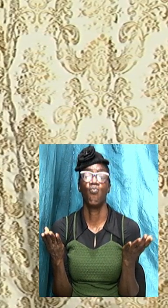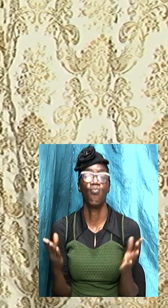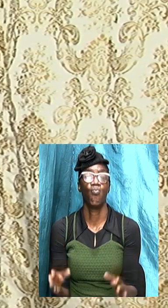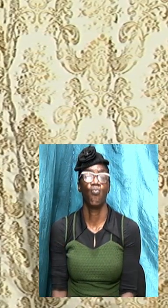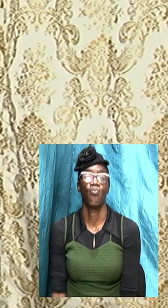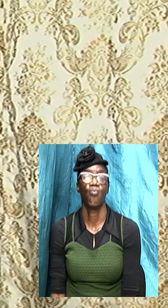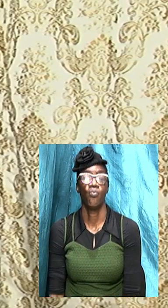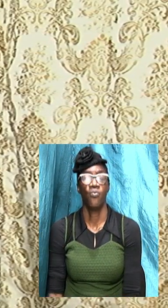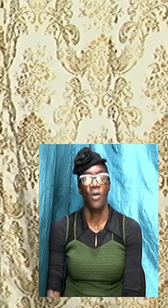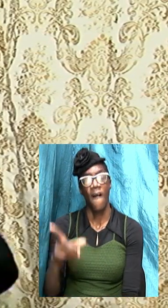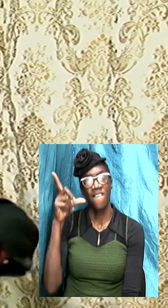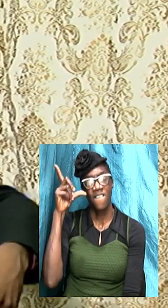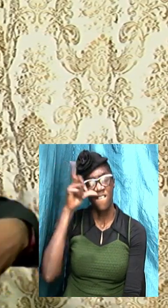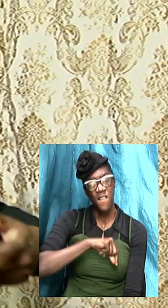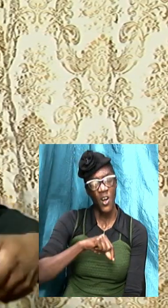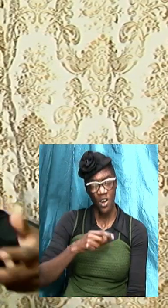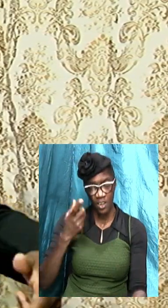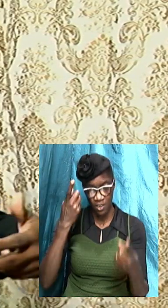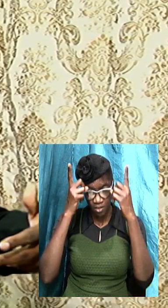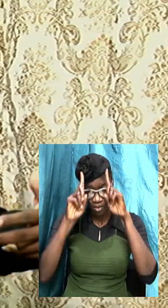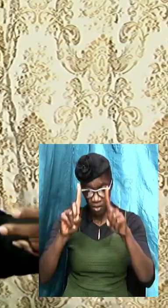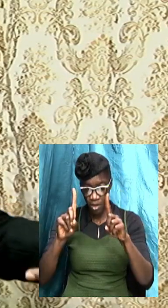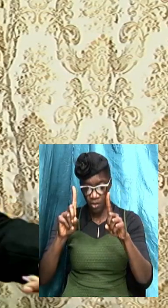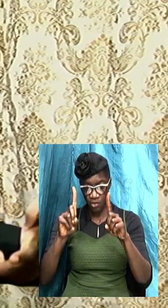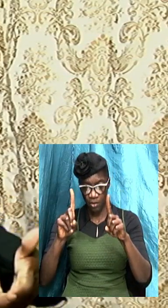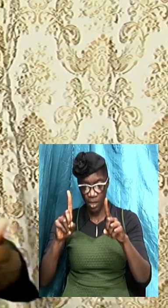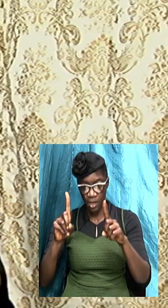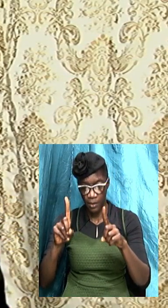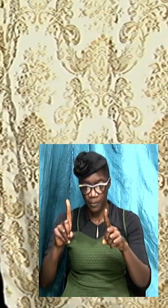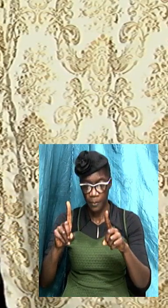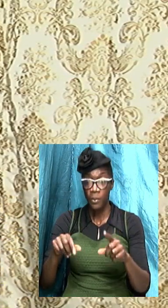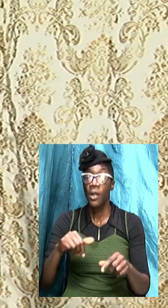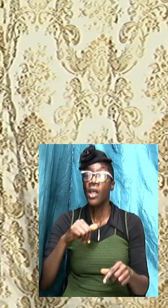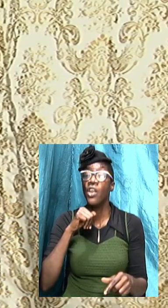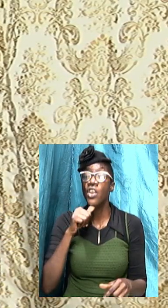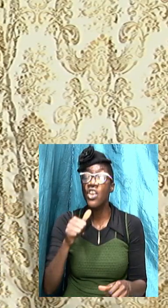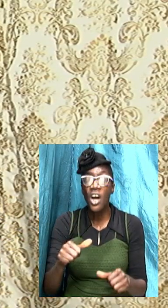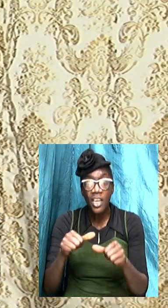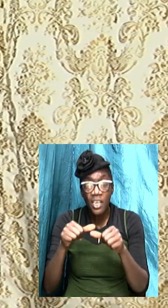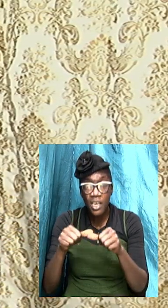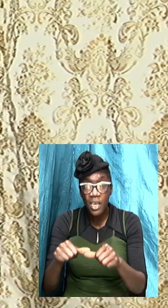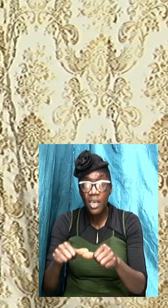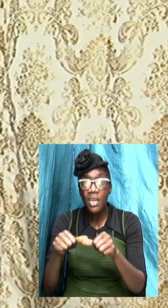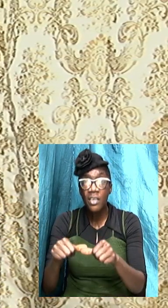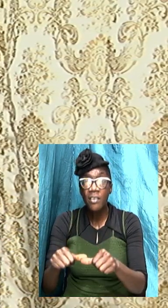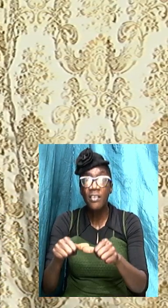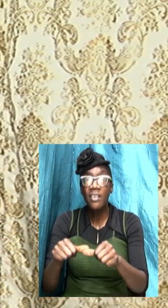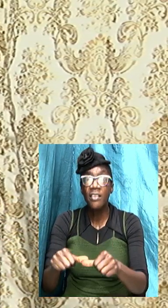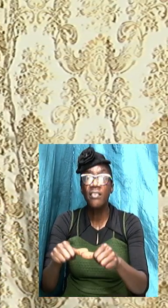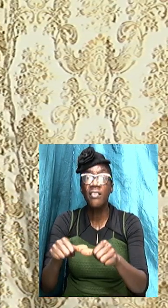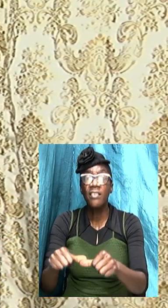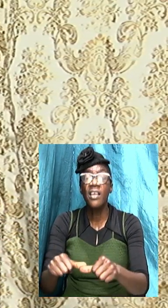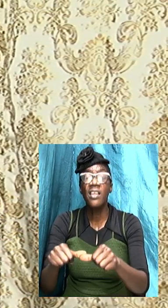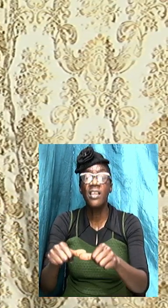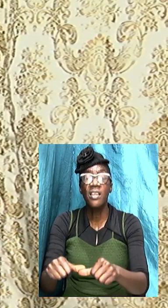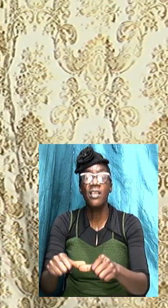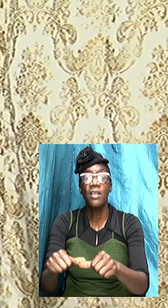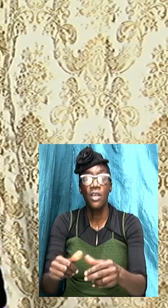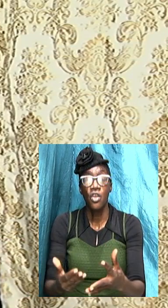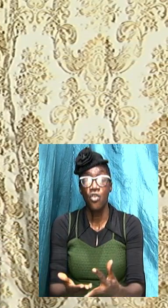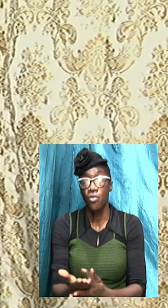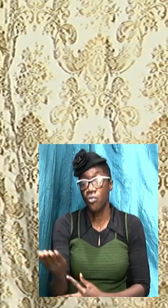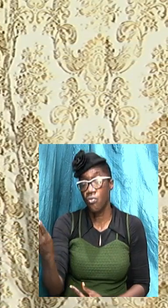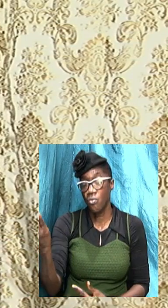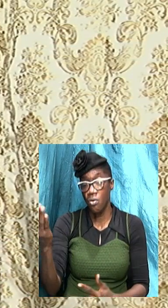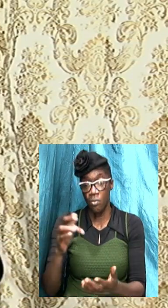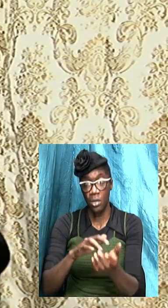false doctrine false doctrine is inconsistent inconsistent throughout scripture so